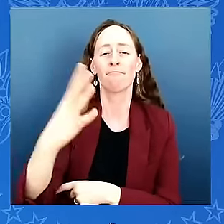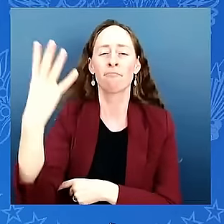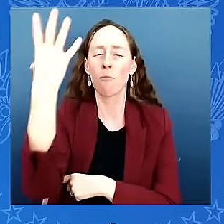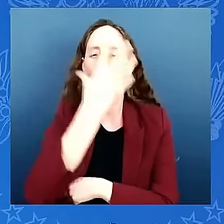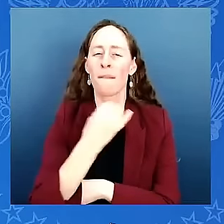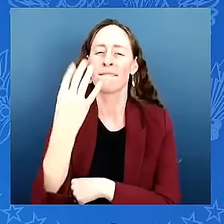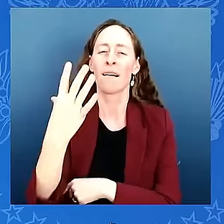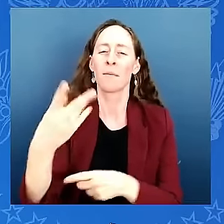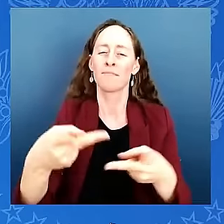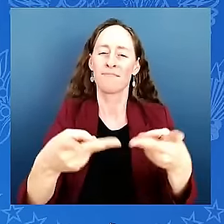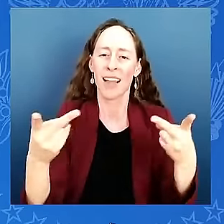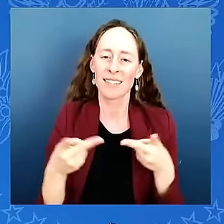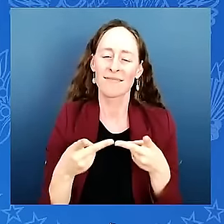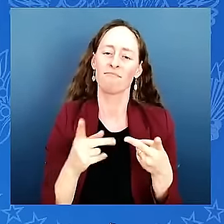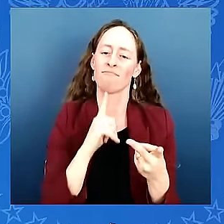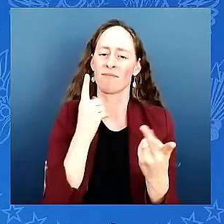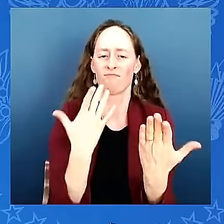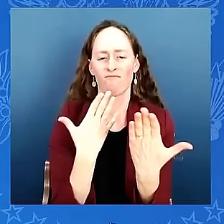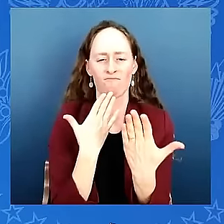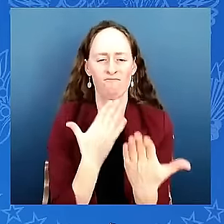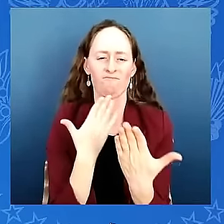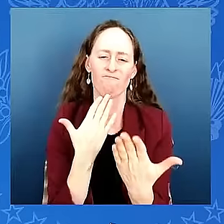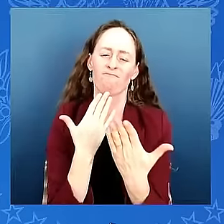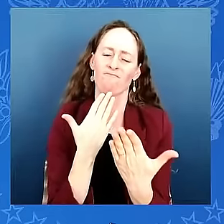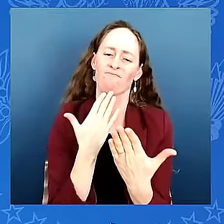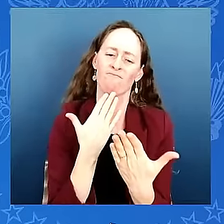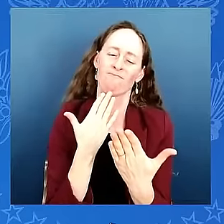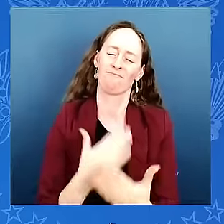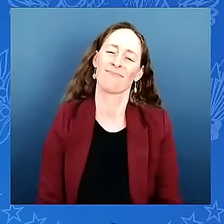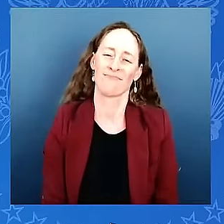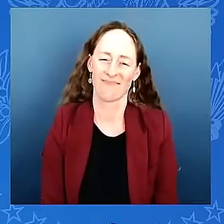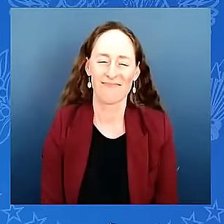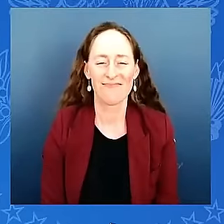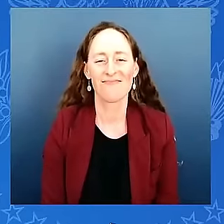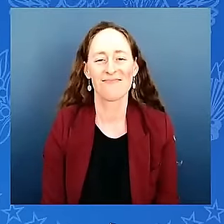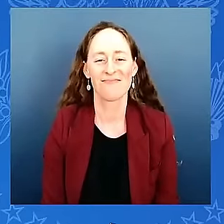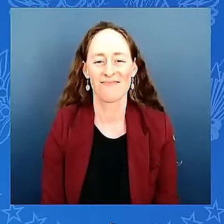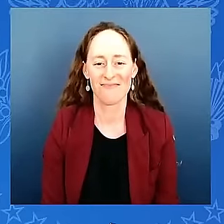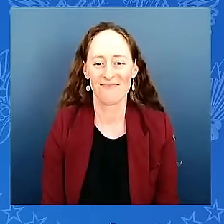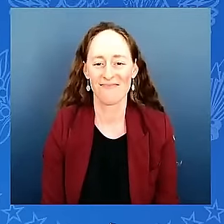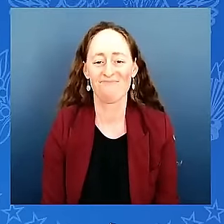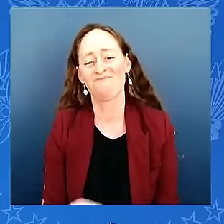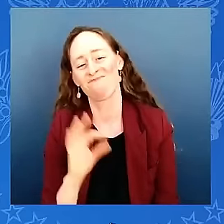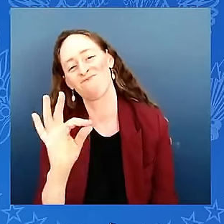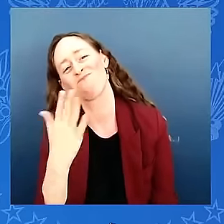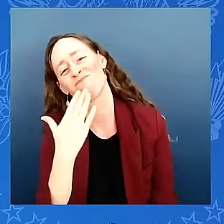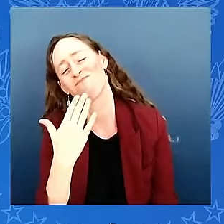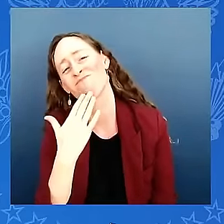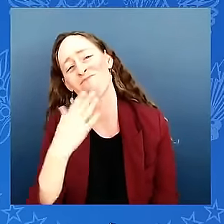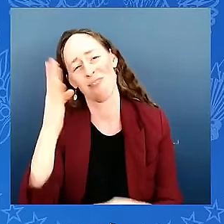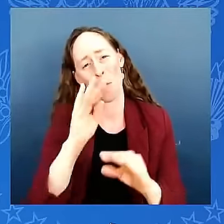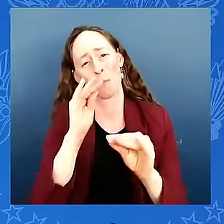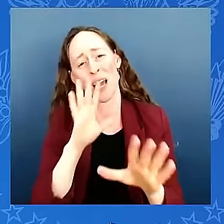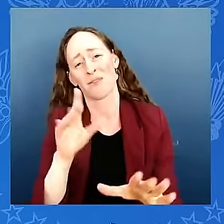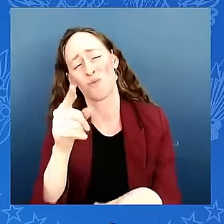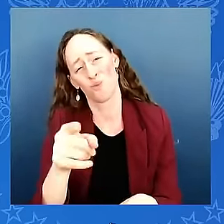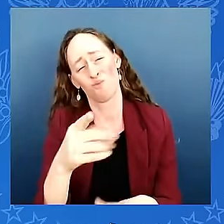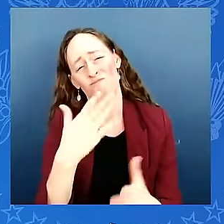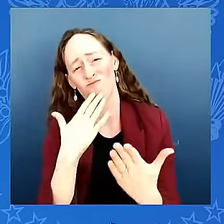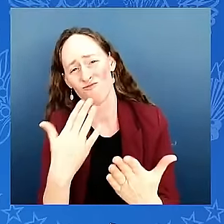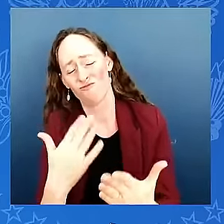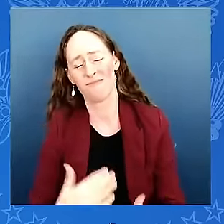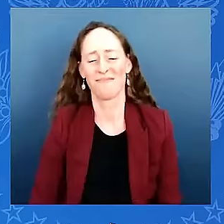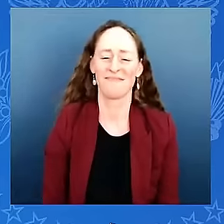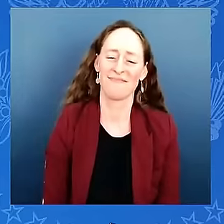you very much thank you thank you and god bless you thank you thank you well now it's honor we have um miss cecilia more